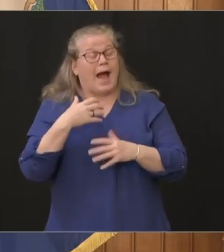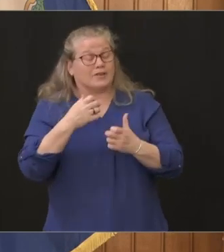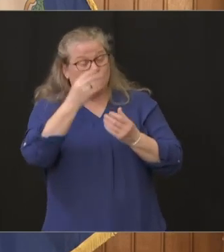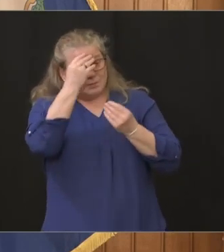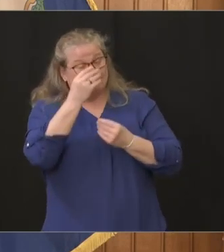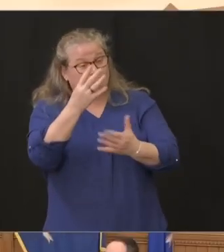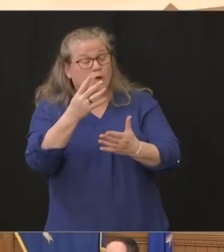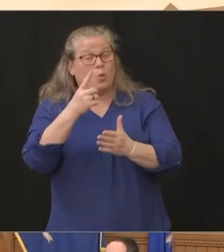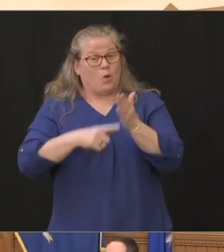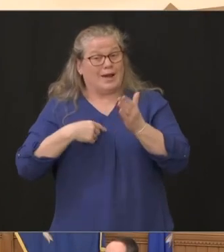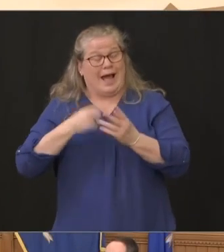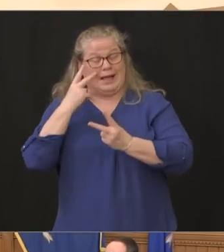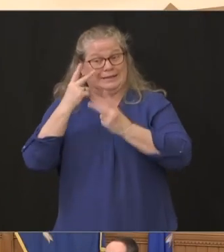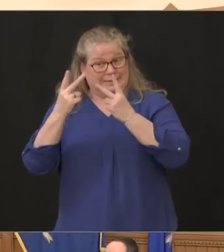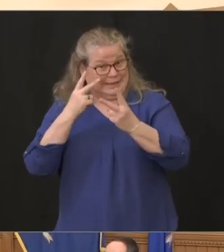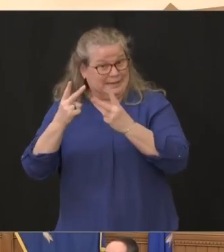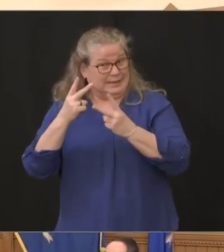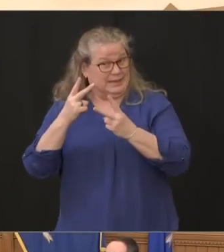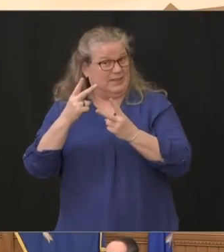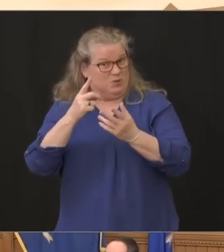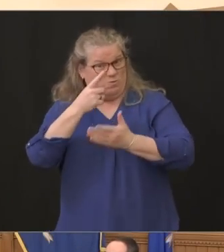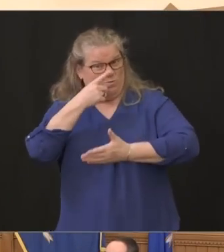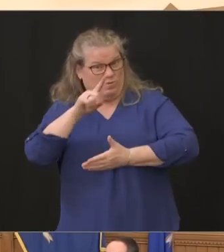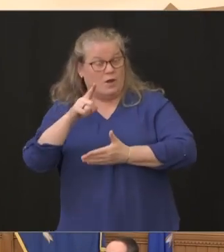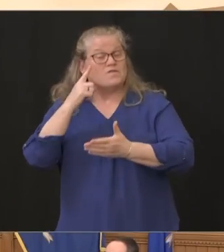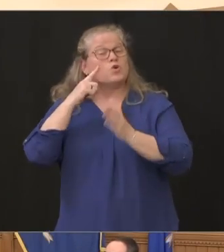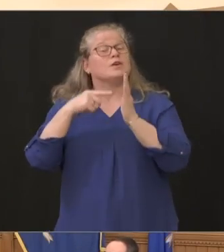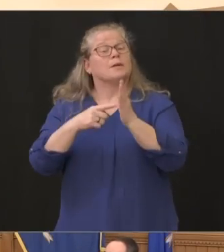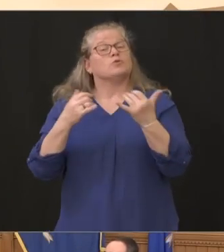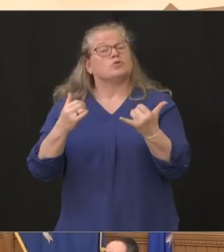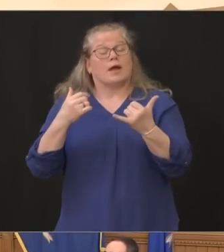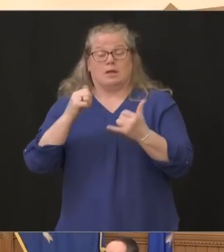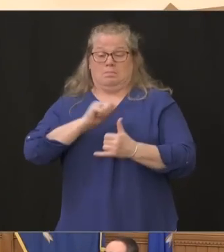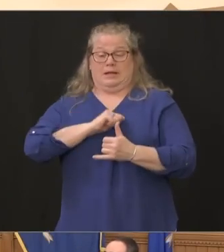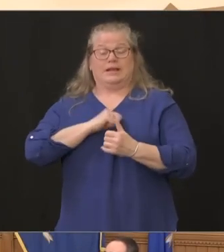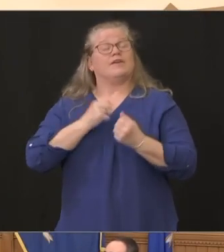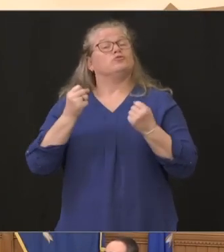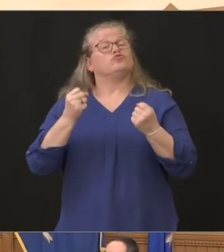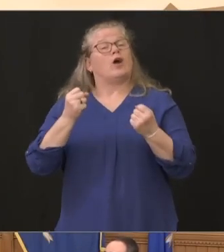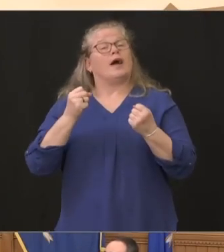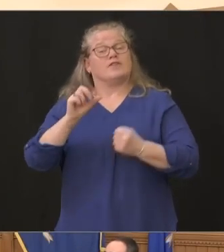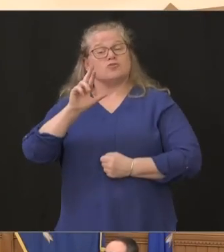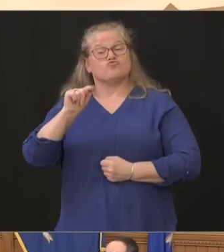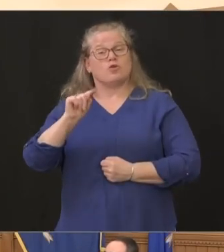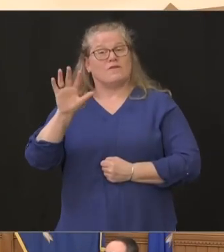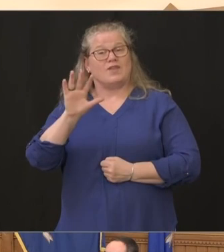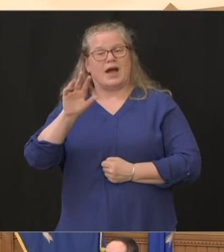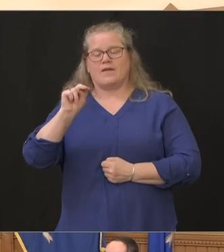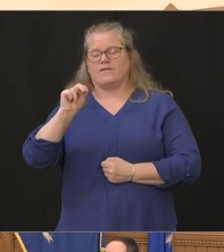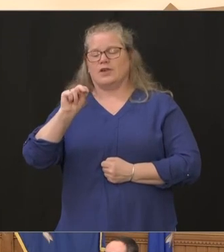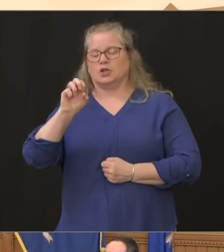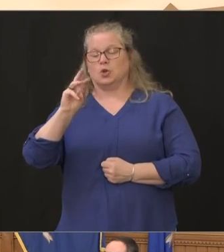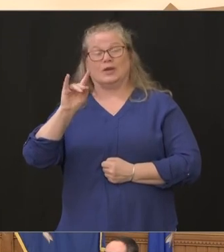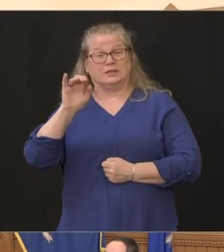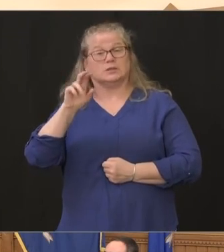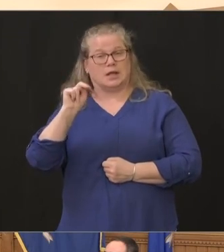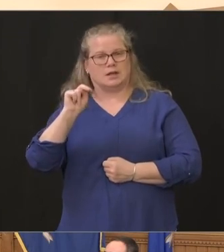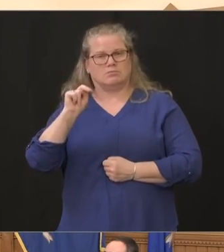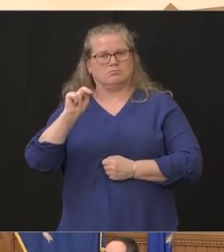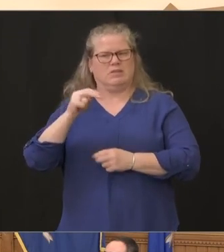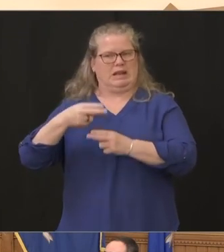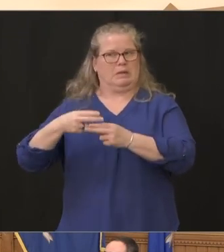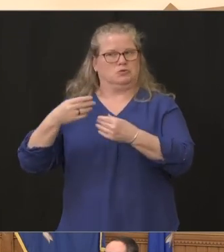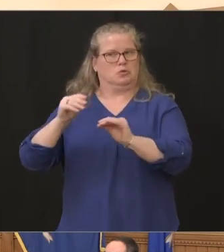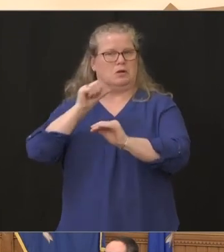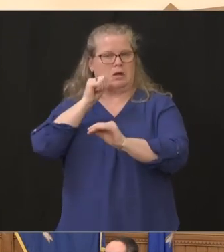that that's all right drove by you know on the way to the supermarket today route five in newington i won't name a store but it's obvious there's a